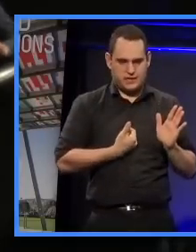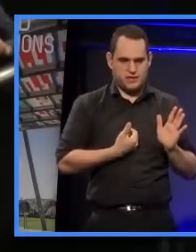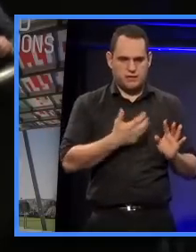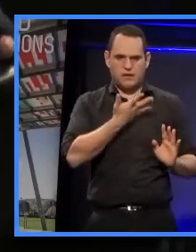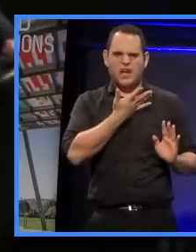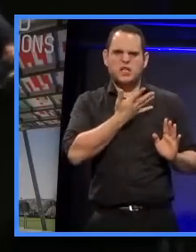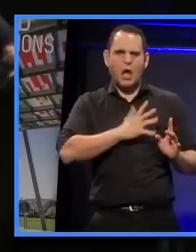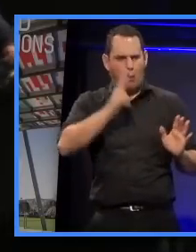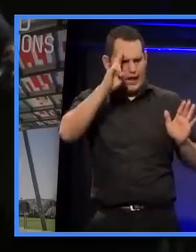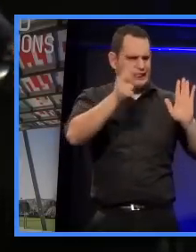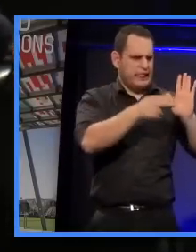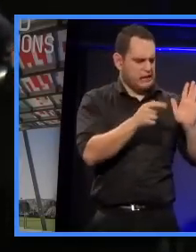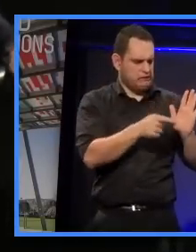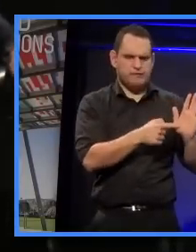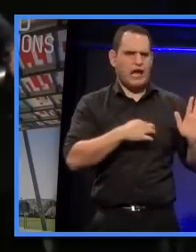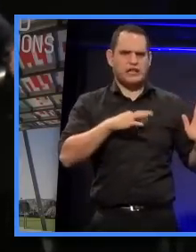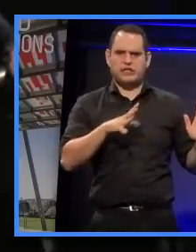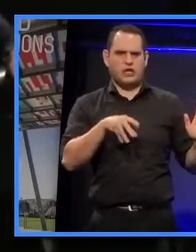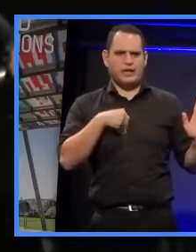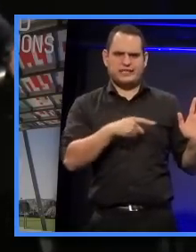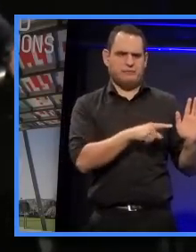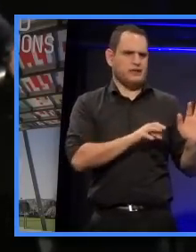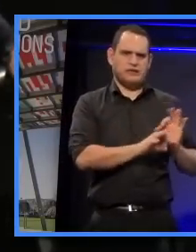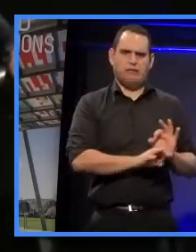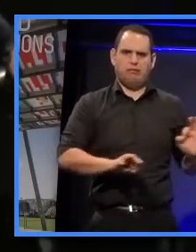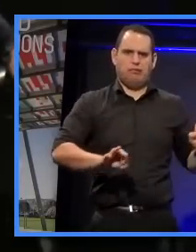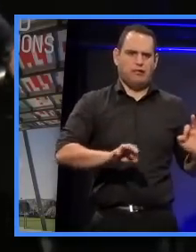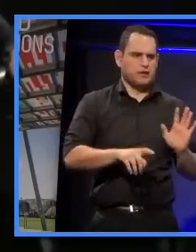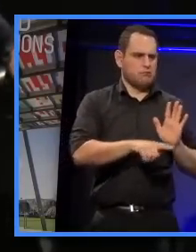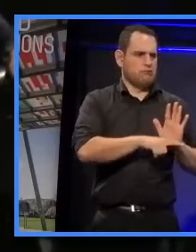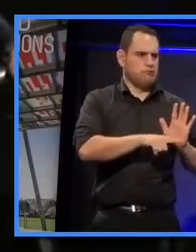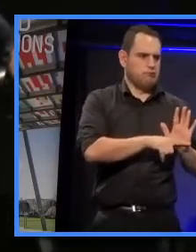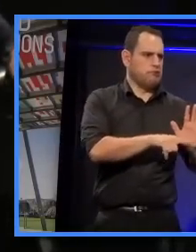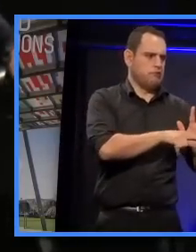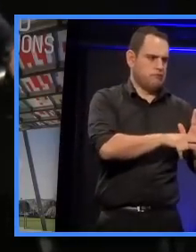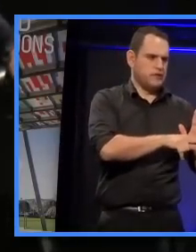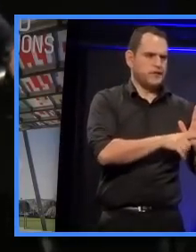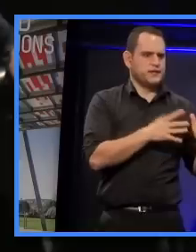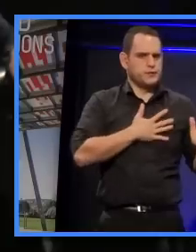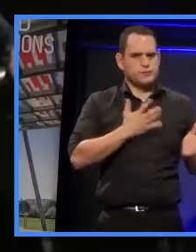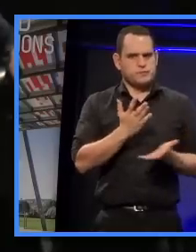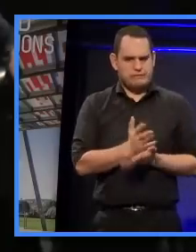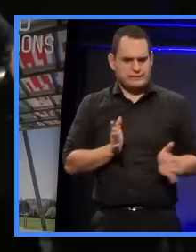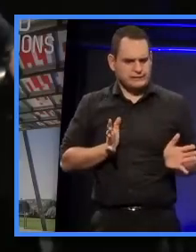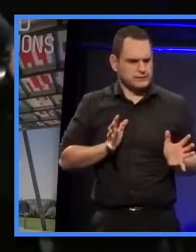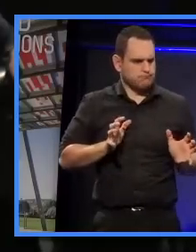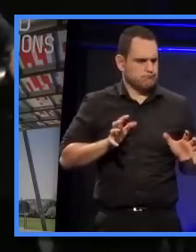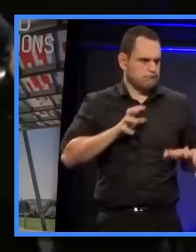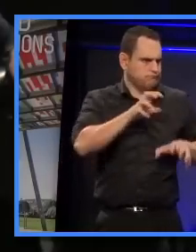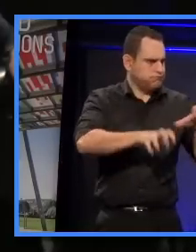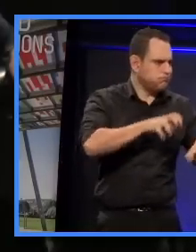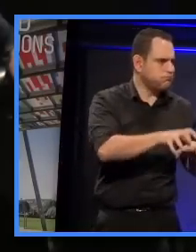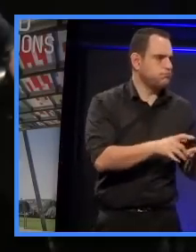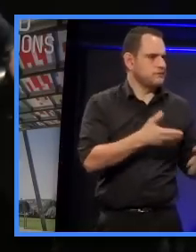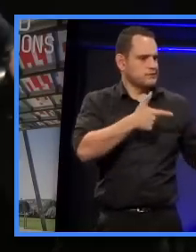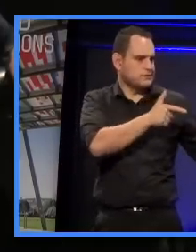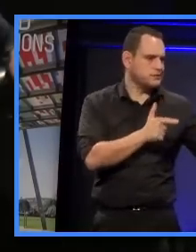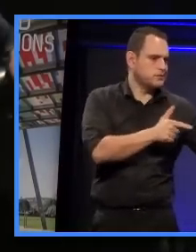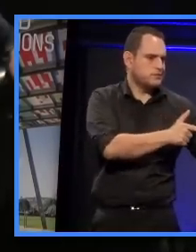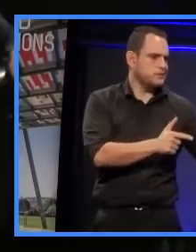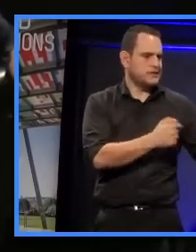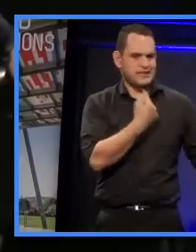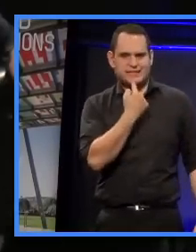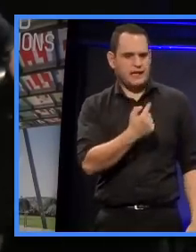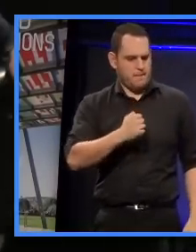So at the moment, he's going through that sort of quite an aggressive approach with the client to say,